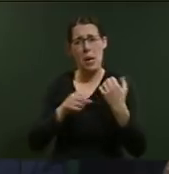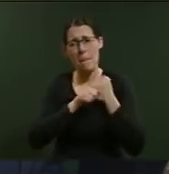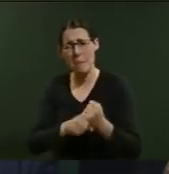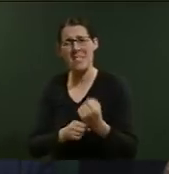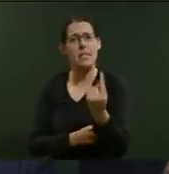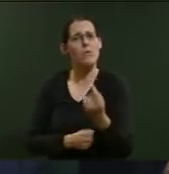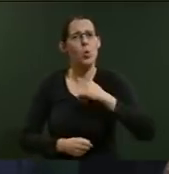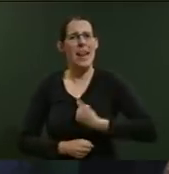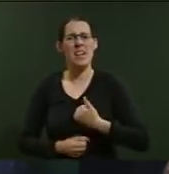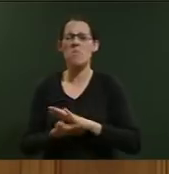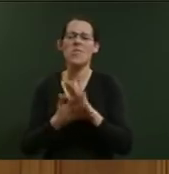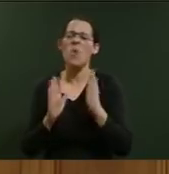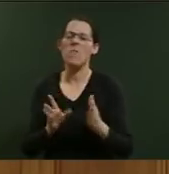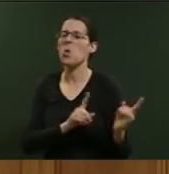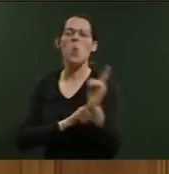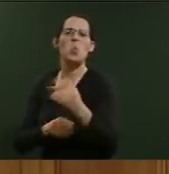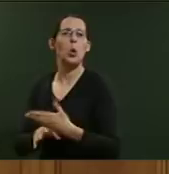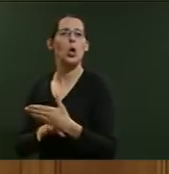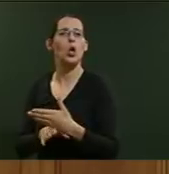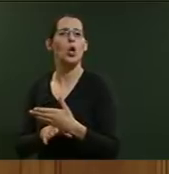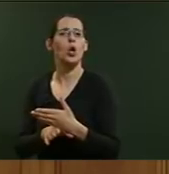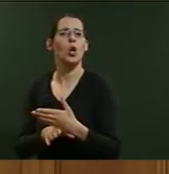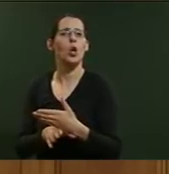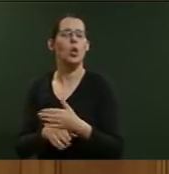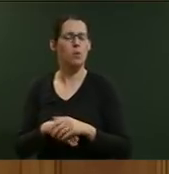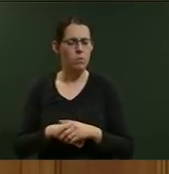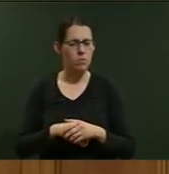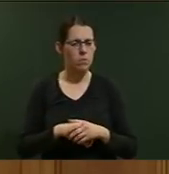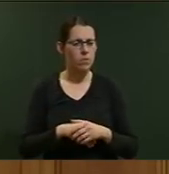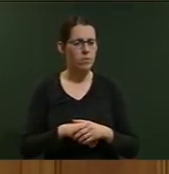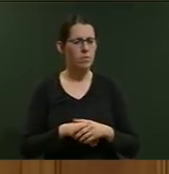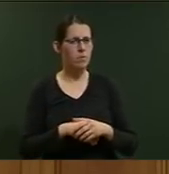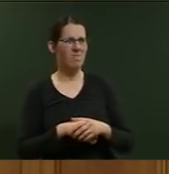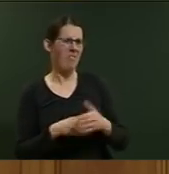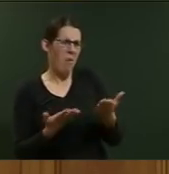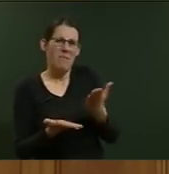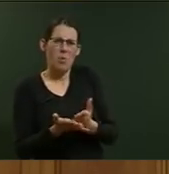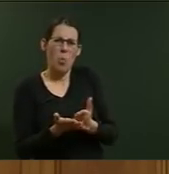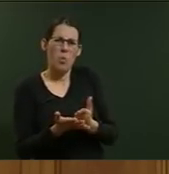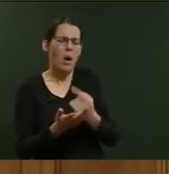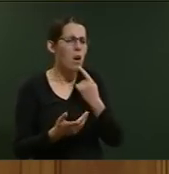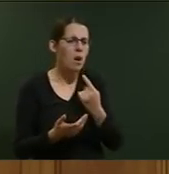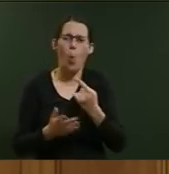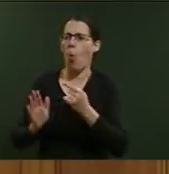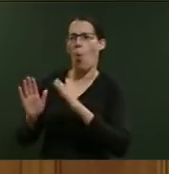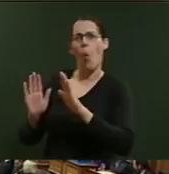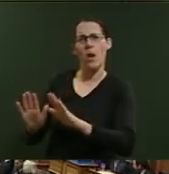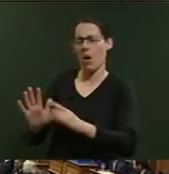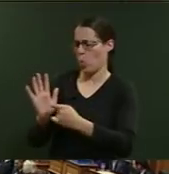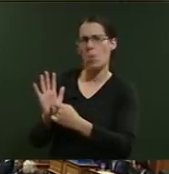Good question. Mr Speaker, of course I stand by my Order, order.